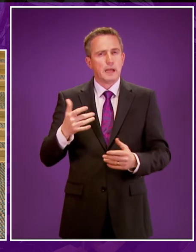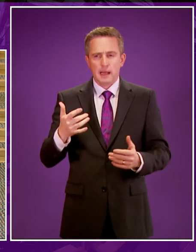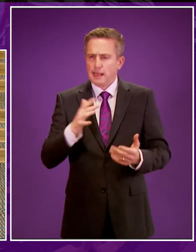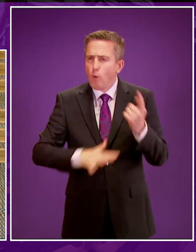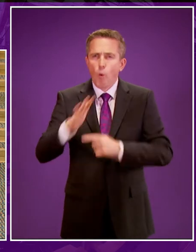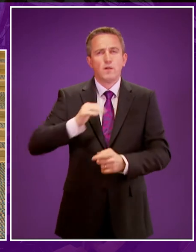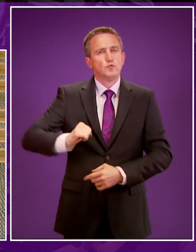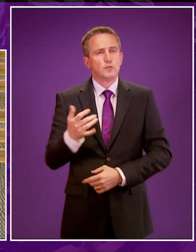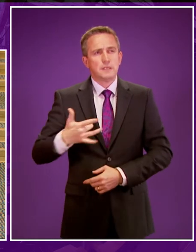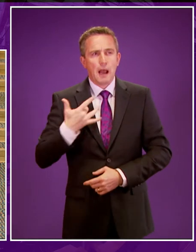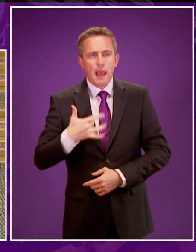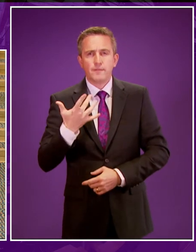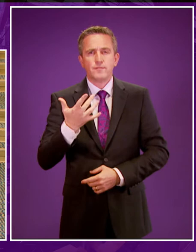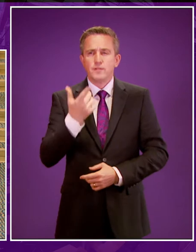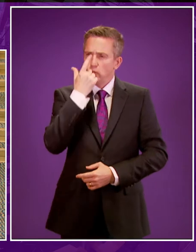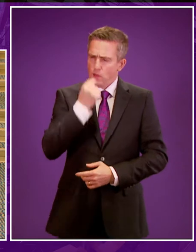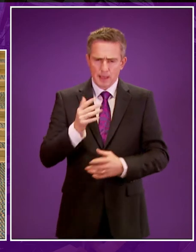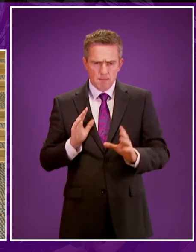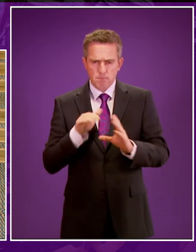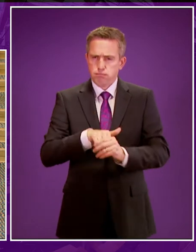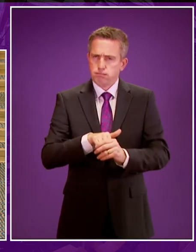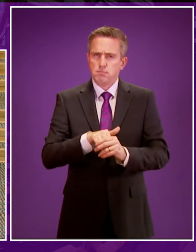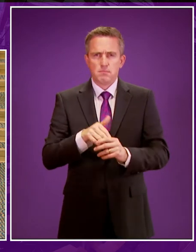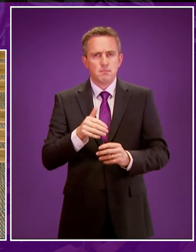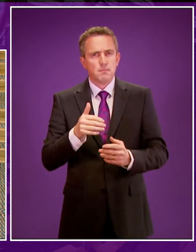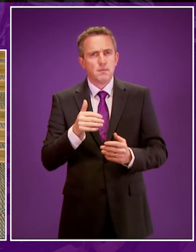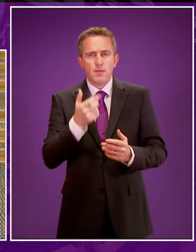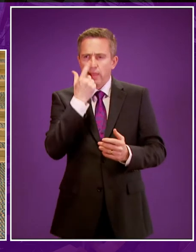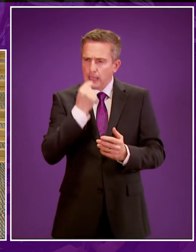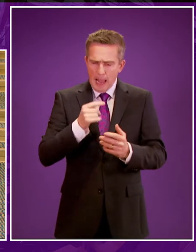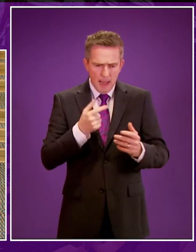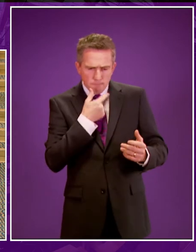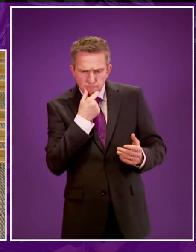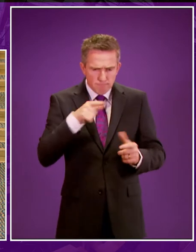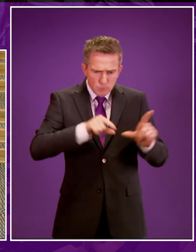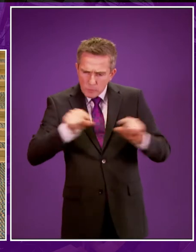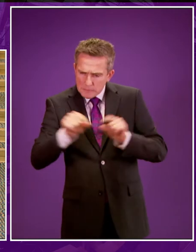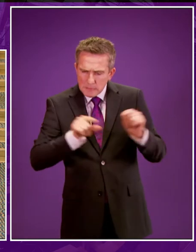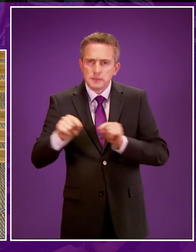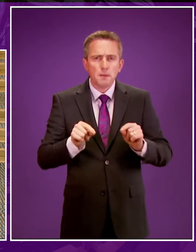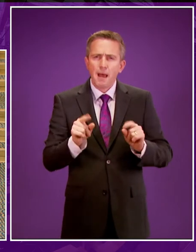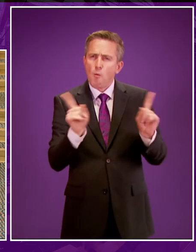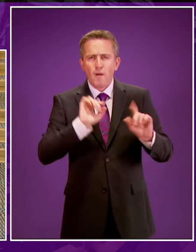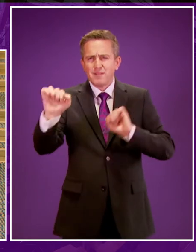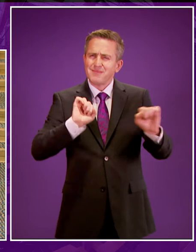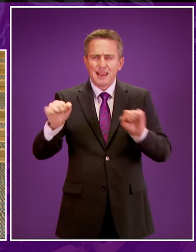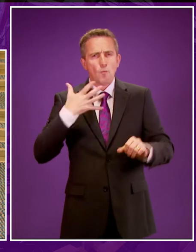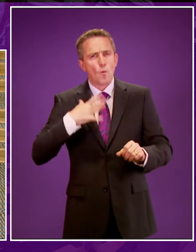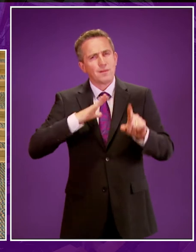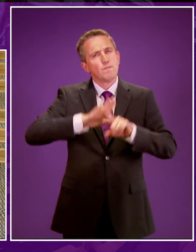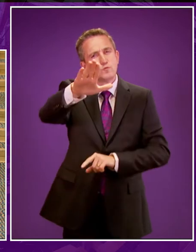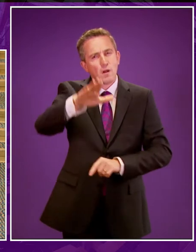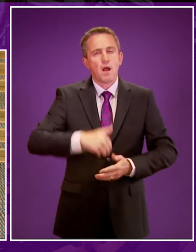life in Scotland as active, healthy citizens, and will be able to make informed choices about every aspect of their lives.